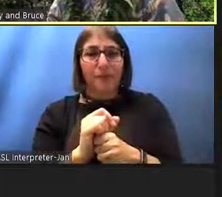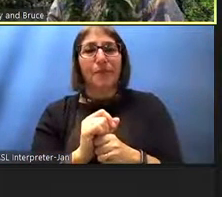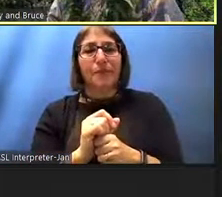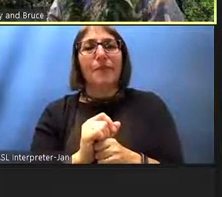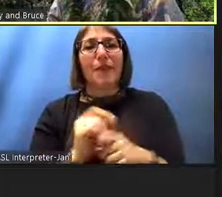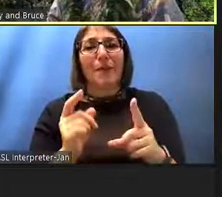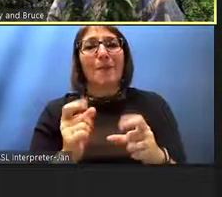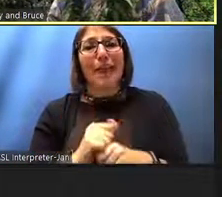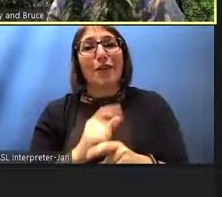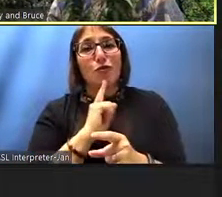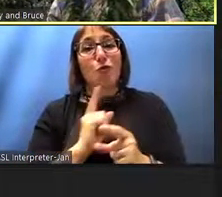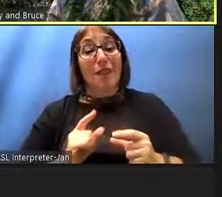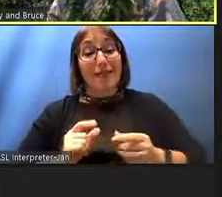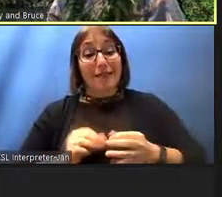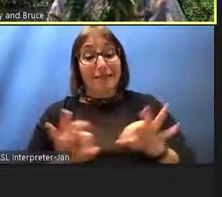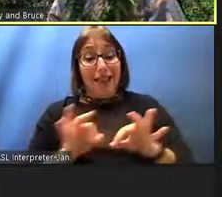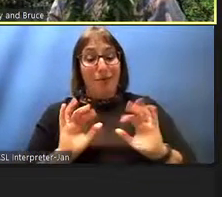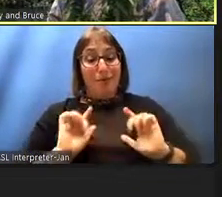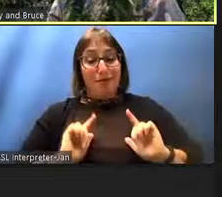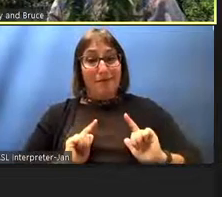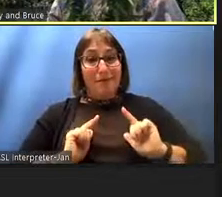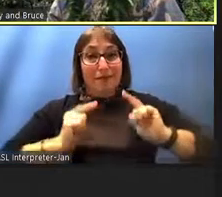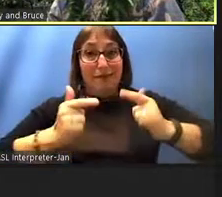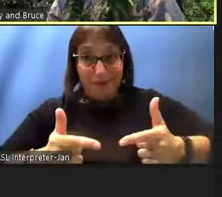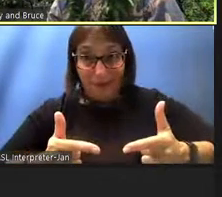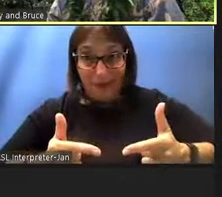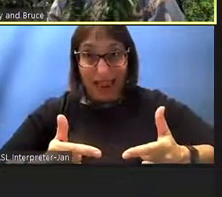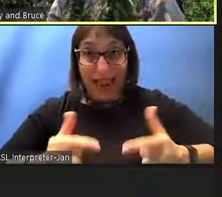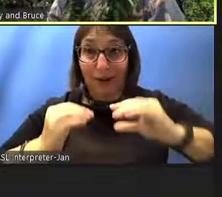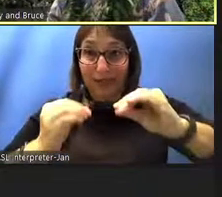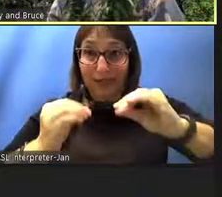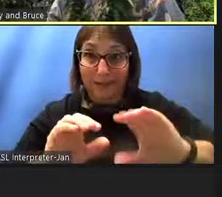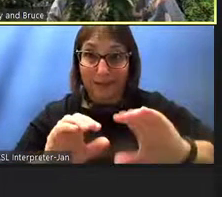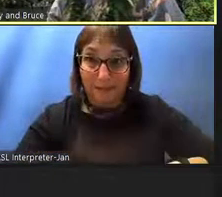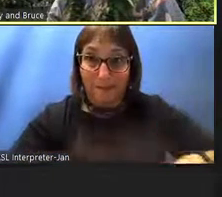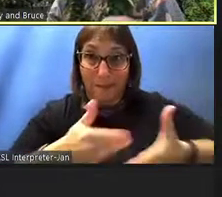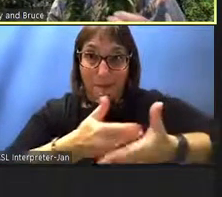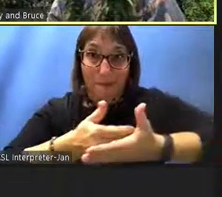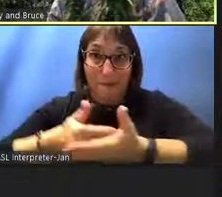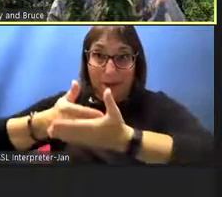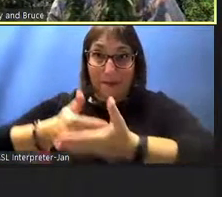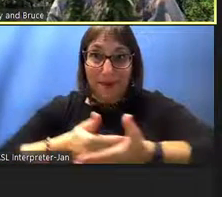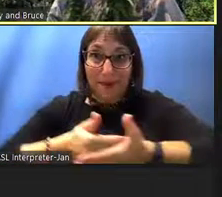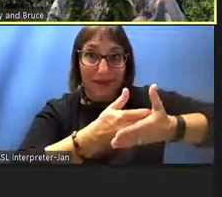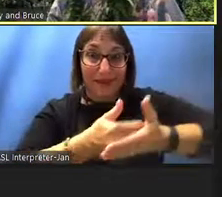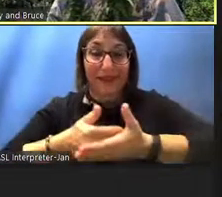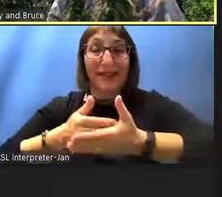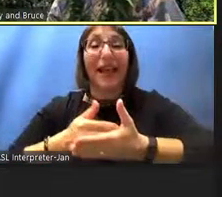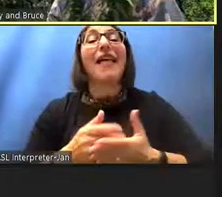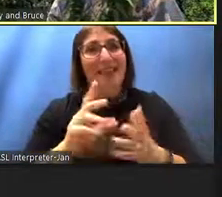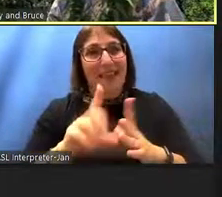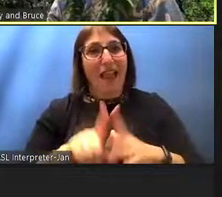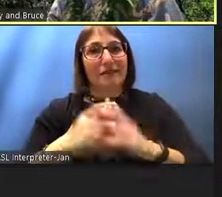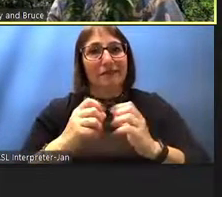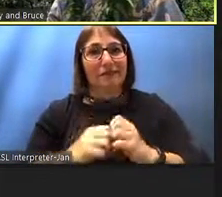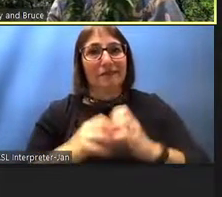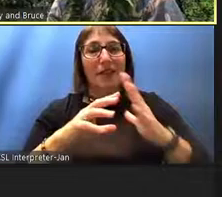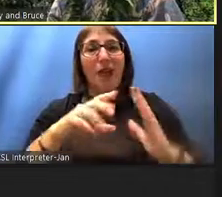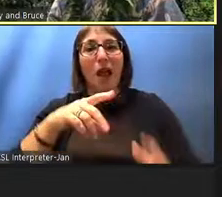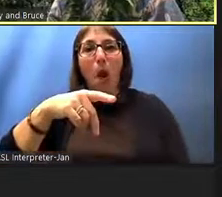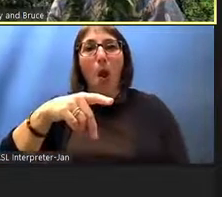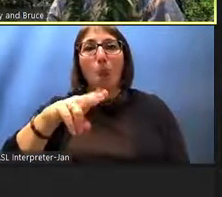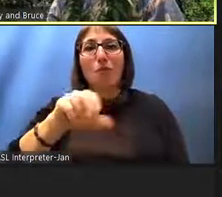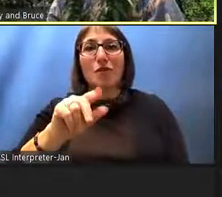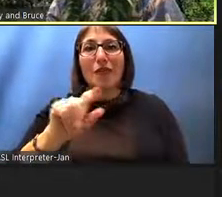language to our babies. And this is the start of what we call the Punanaleo because the Punanaleo